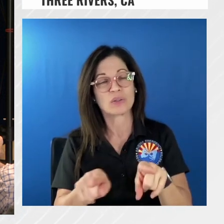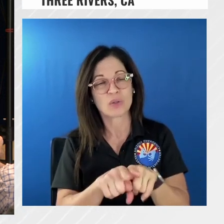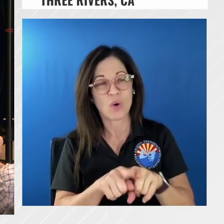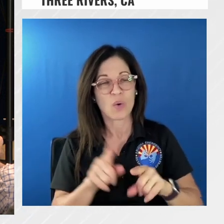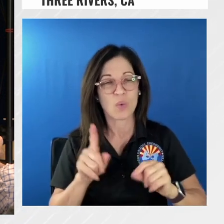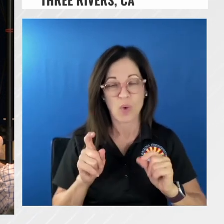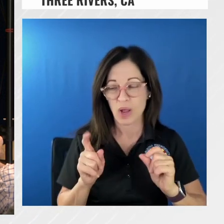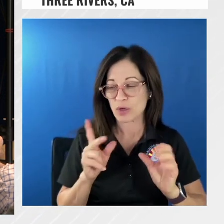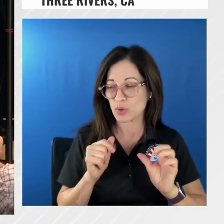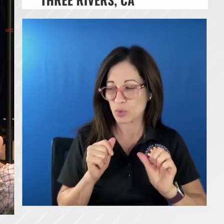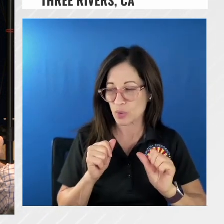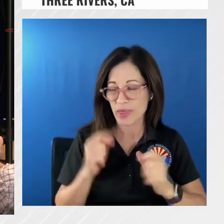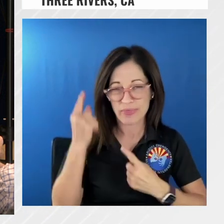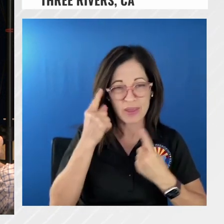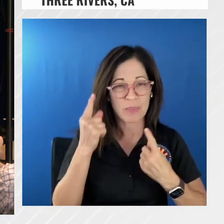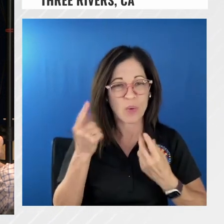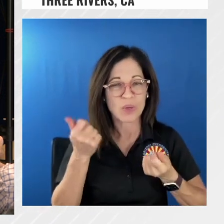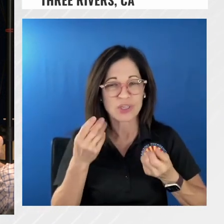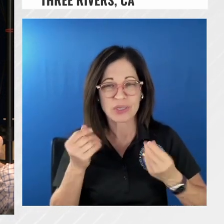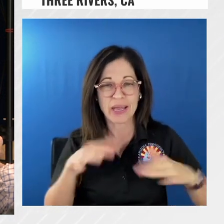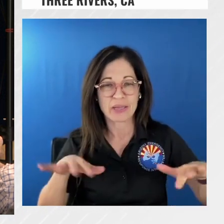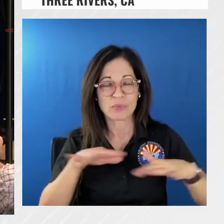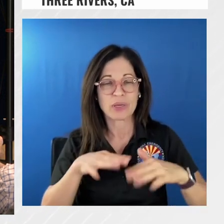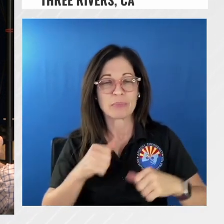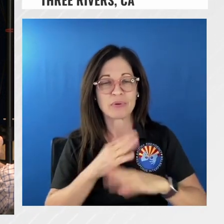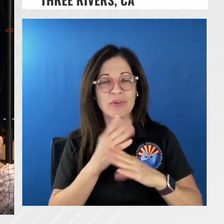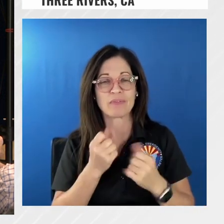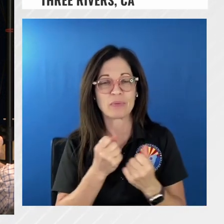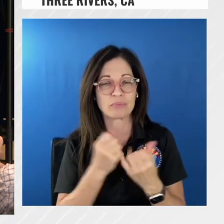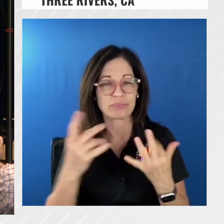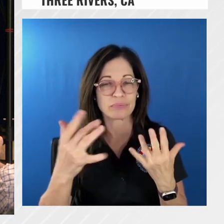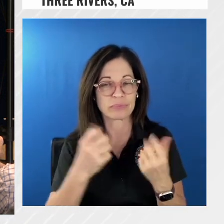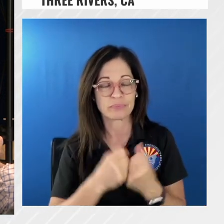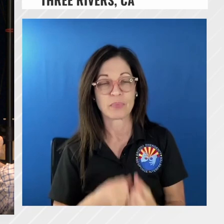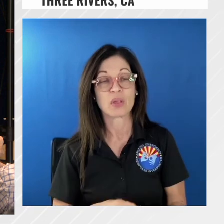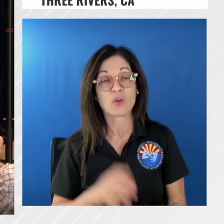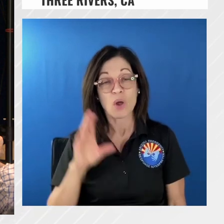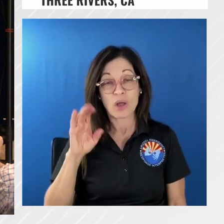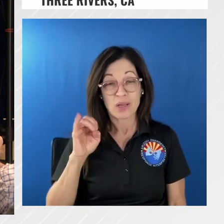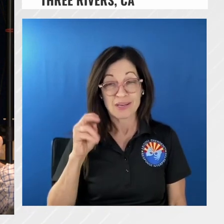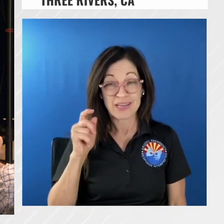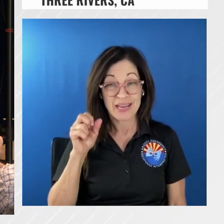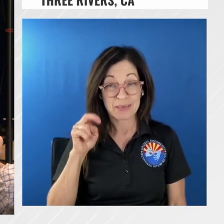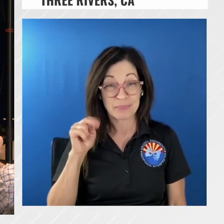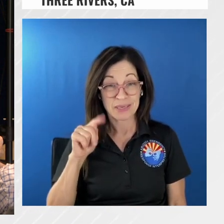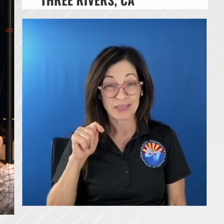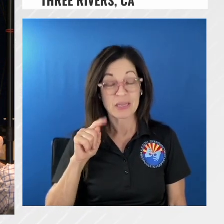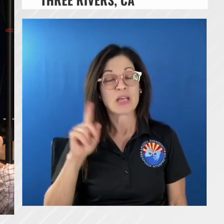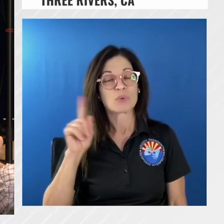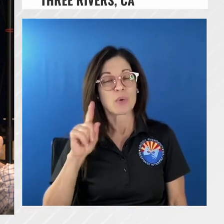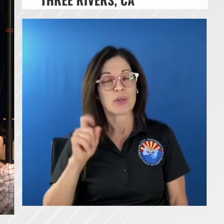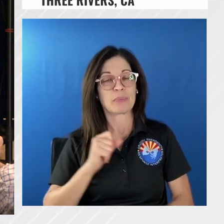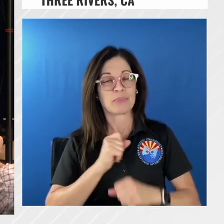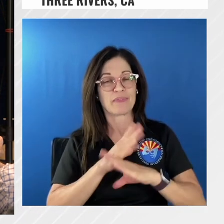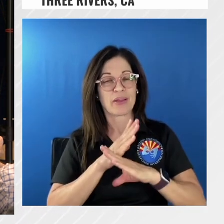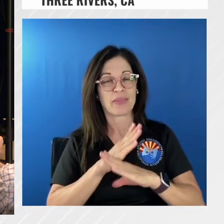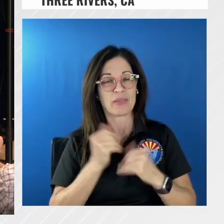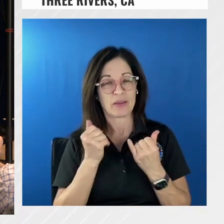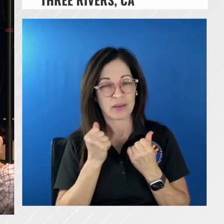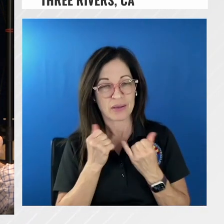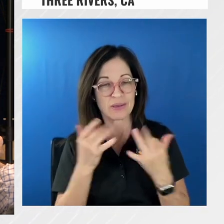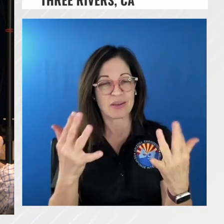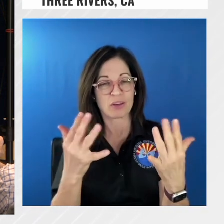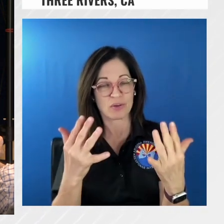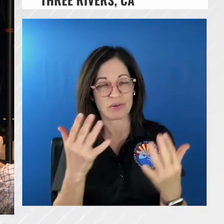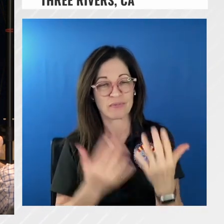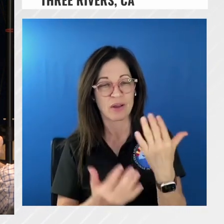burning up if we can get a little closer so containment's reach when we get to a point where we stop the forward rate of spread we're able to put efforts